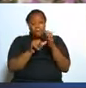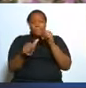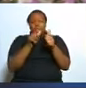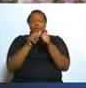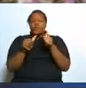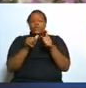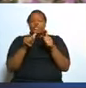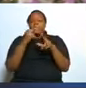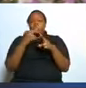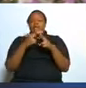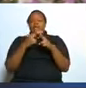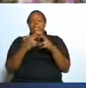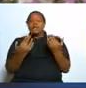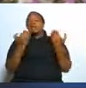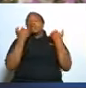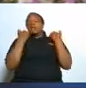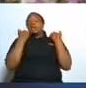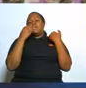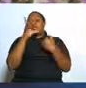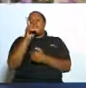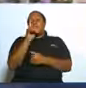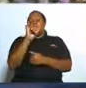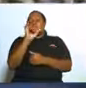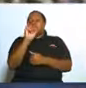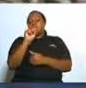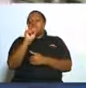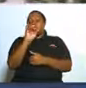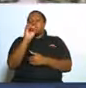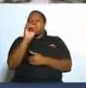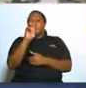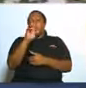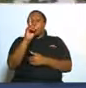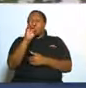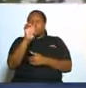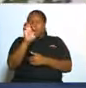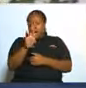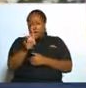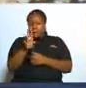sleeping disorder sleeping disorder and then i told the professor